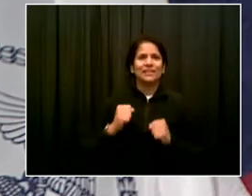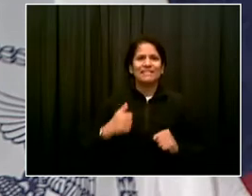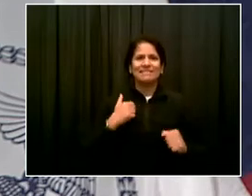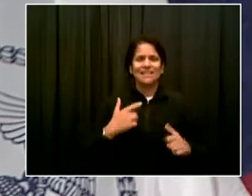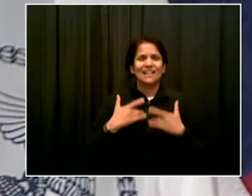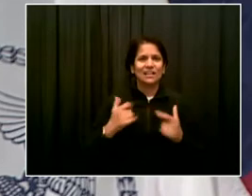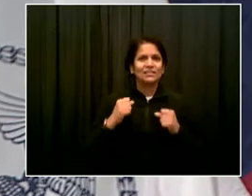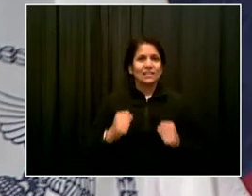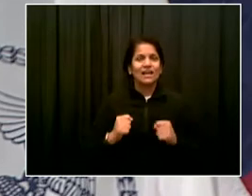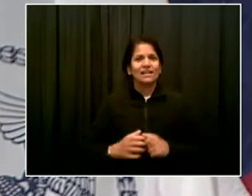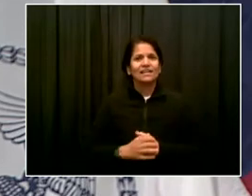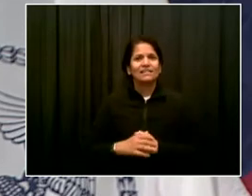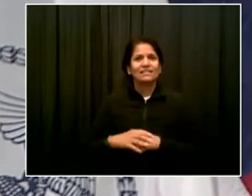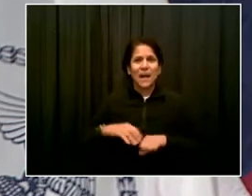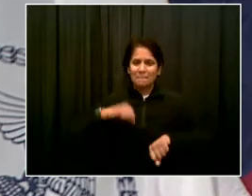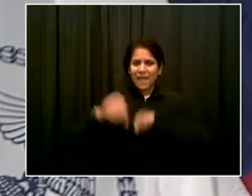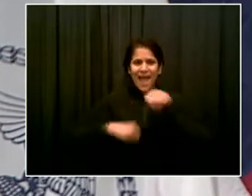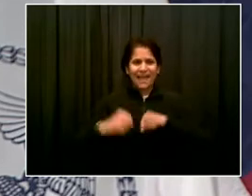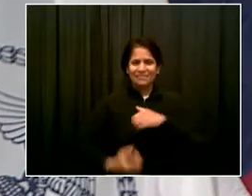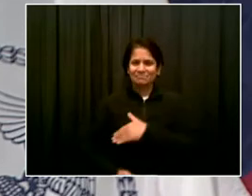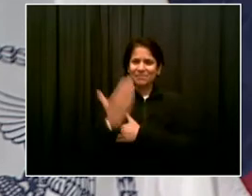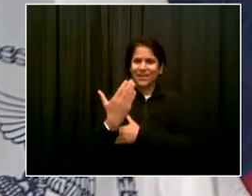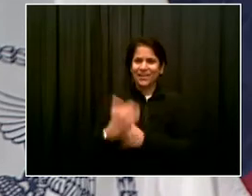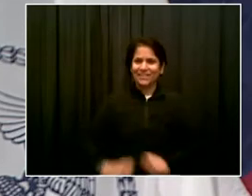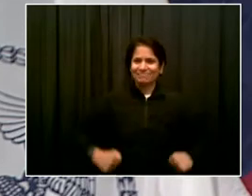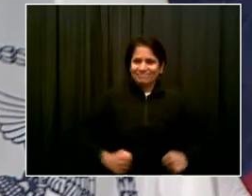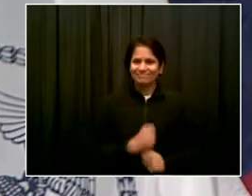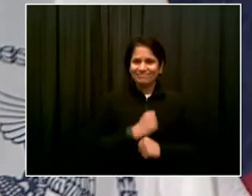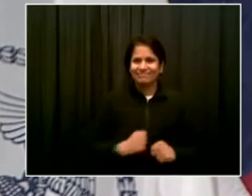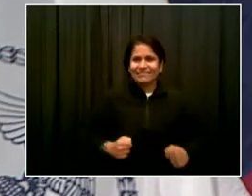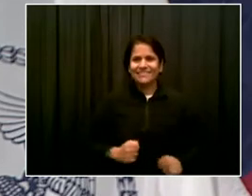Absolutely. How are you doing? I'm good.